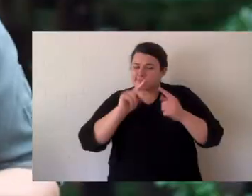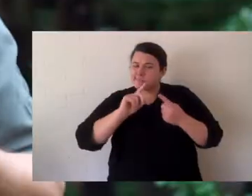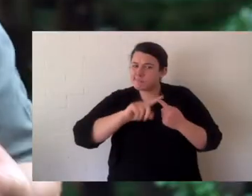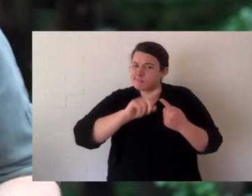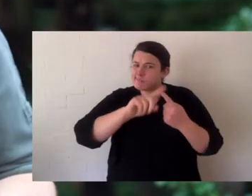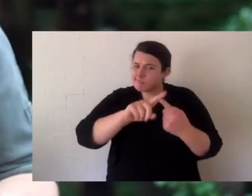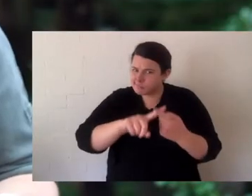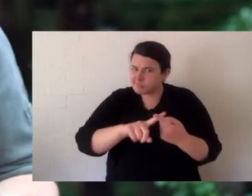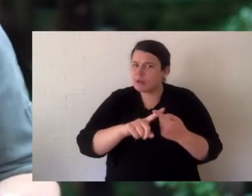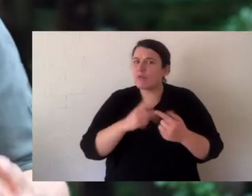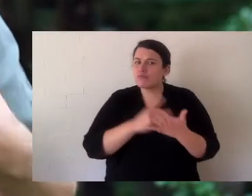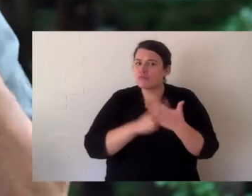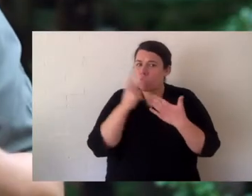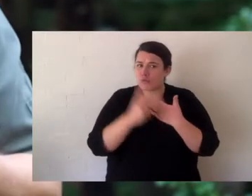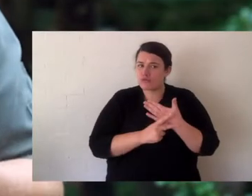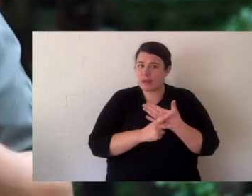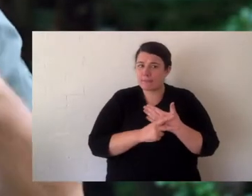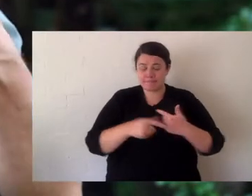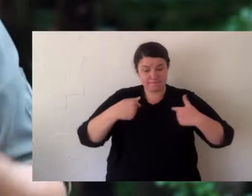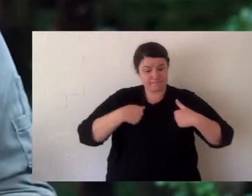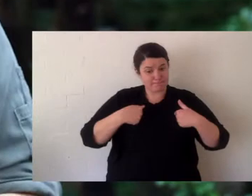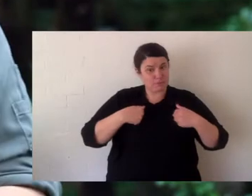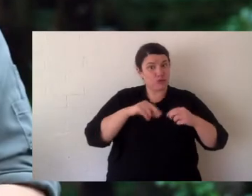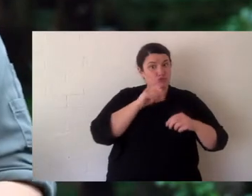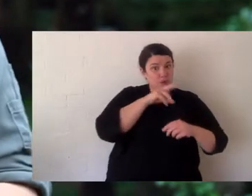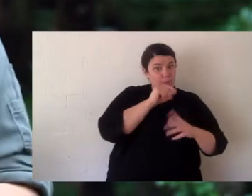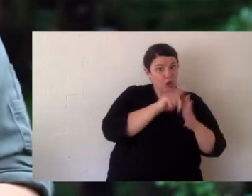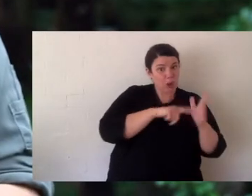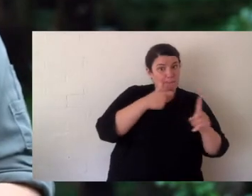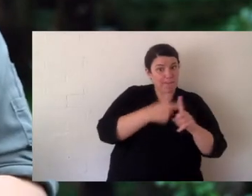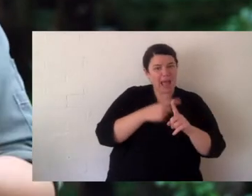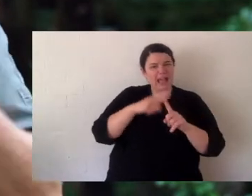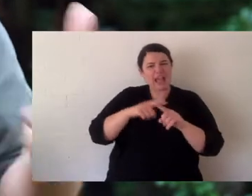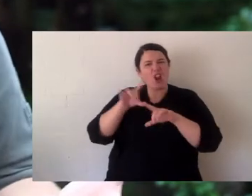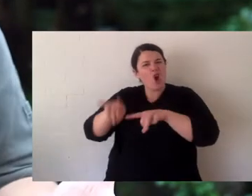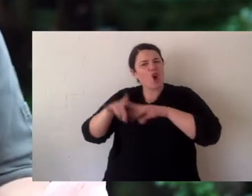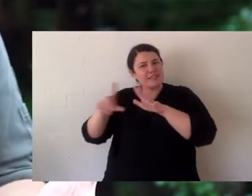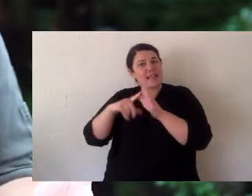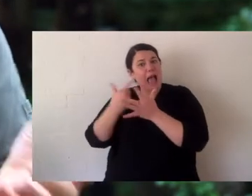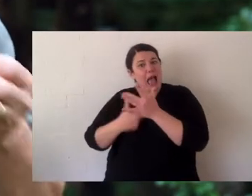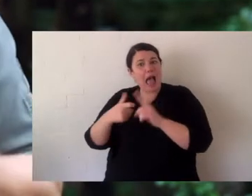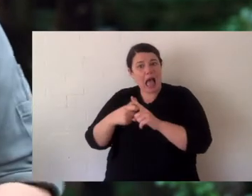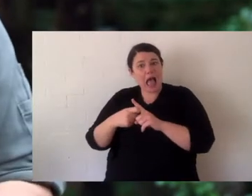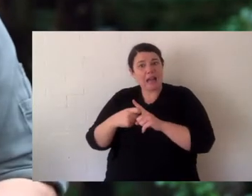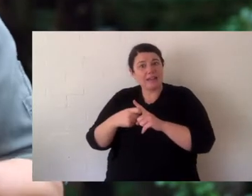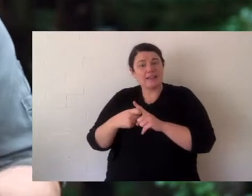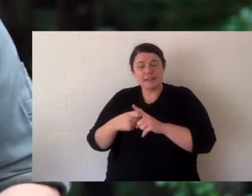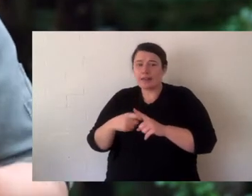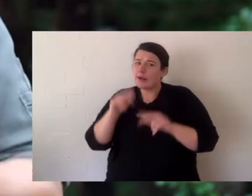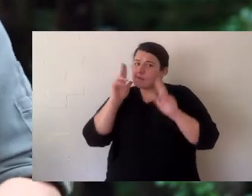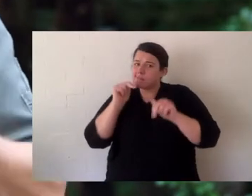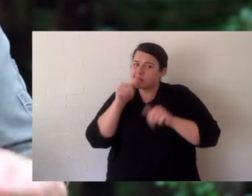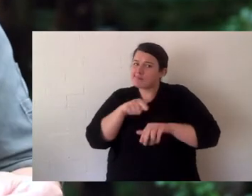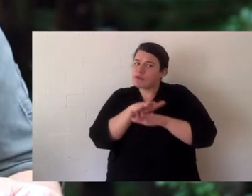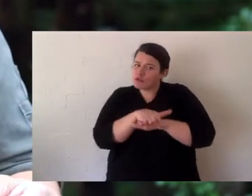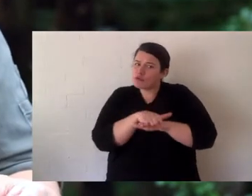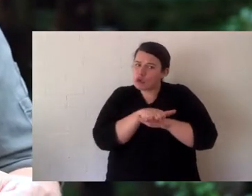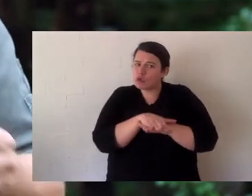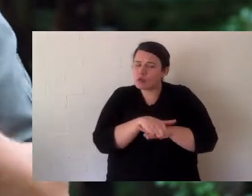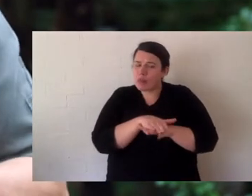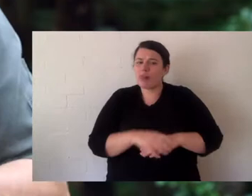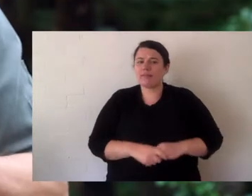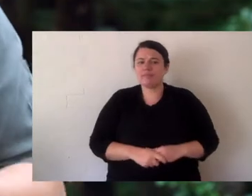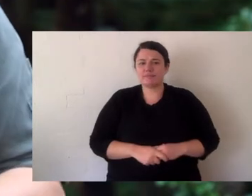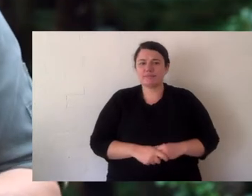Conservation Project. My two organisations, the Australian Reptile Park and Aussie Ark, both help this turtle.